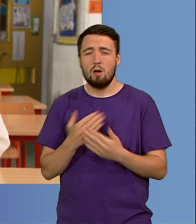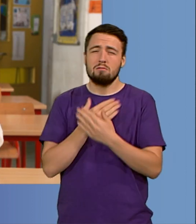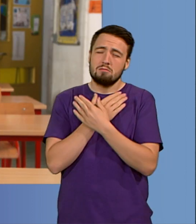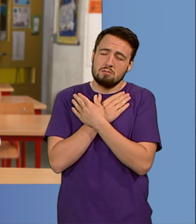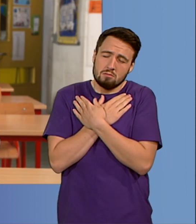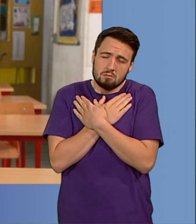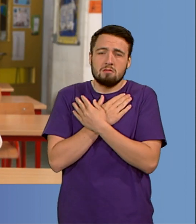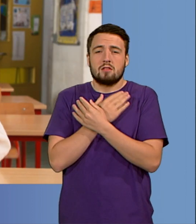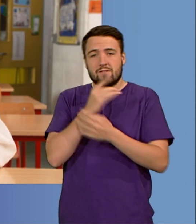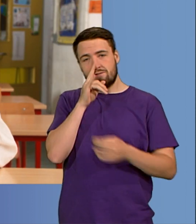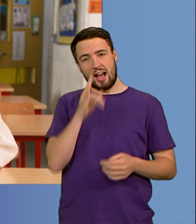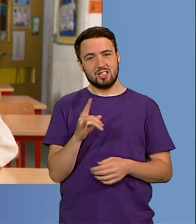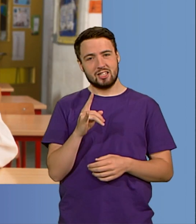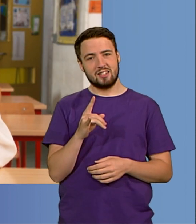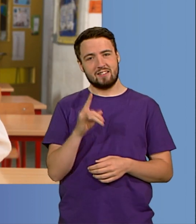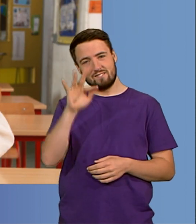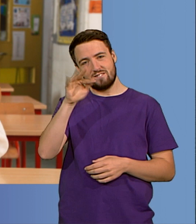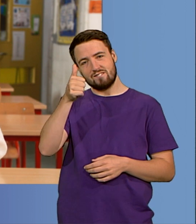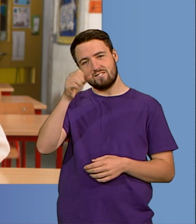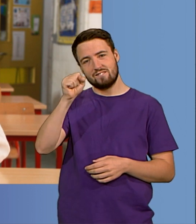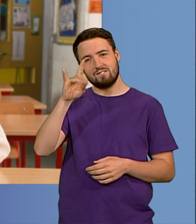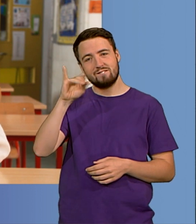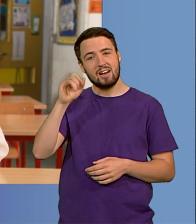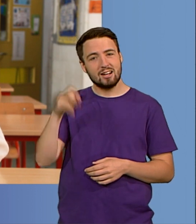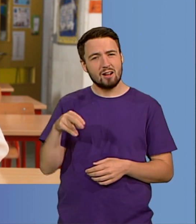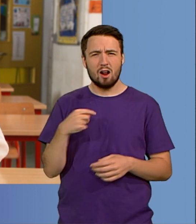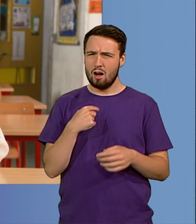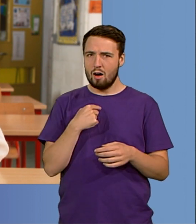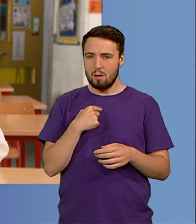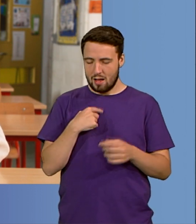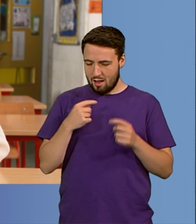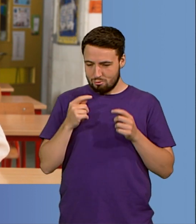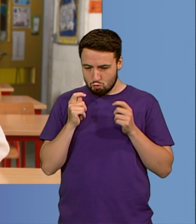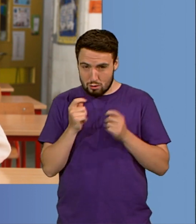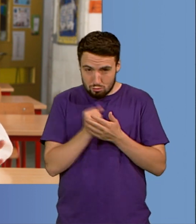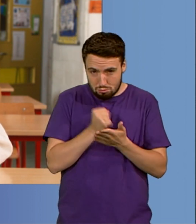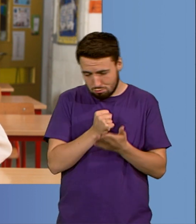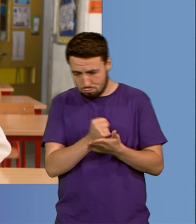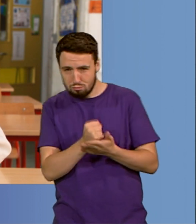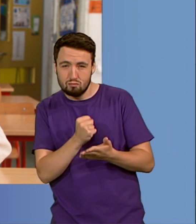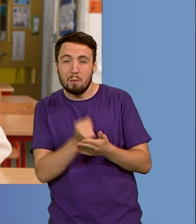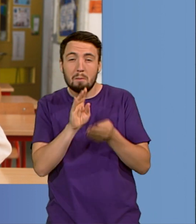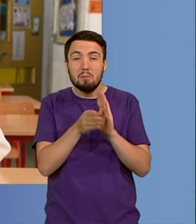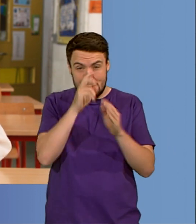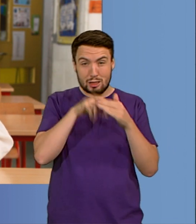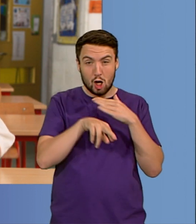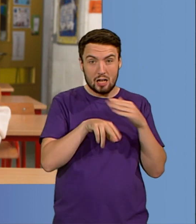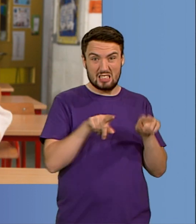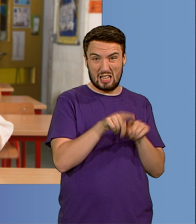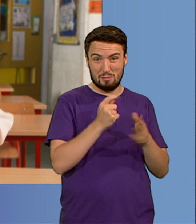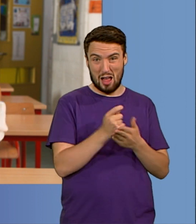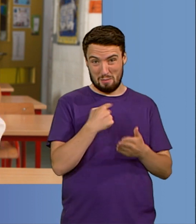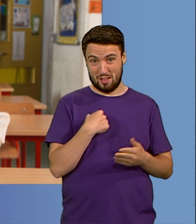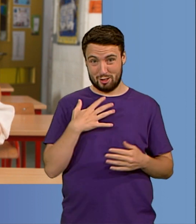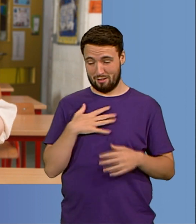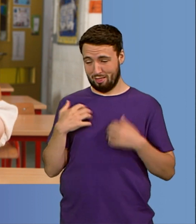So around the same time that I was training to be a teacher I started writing a blog. And a blog is just a